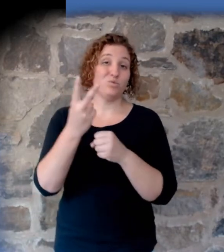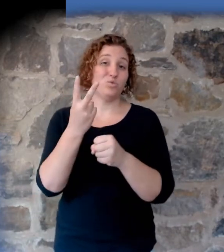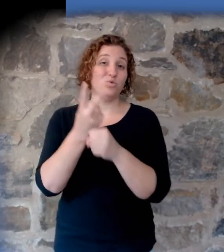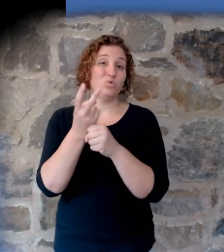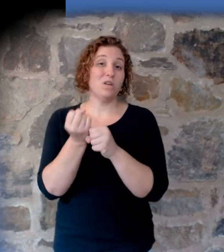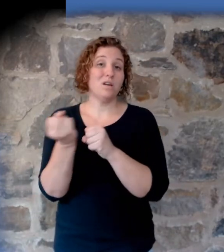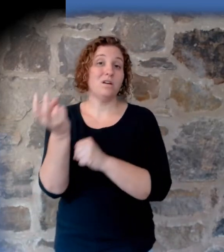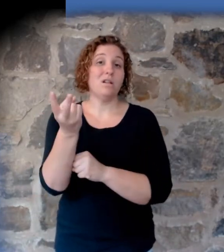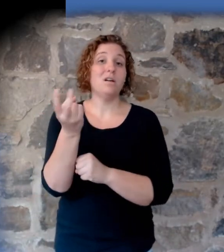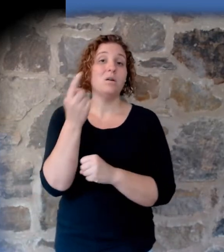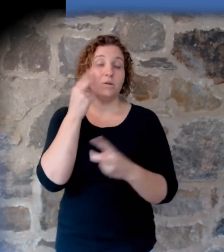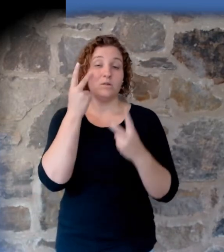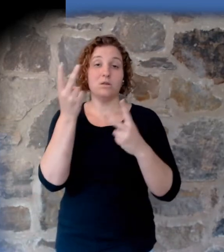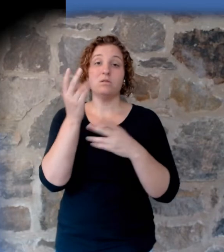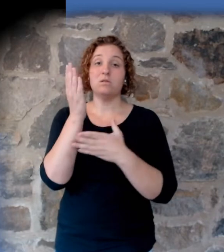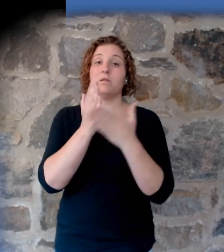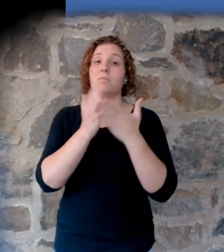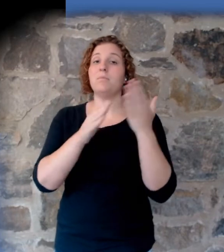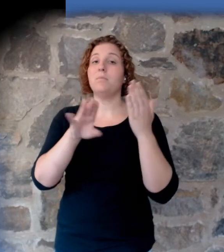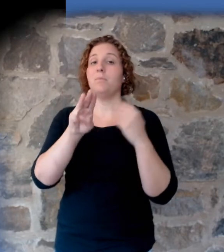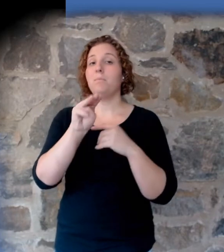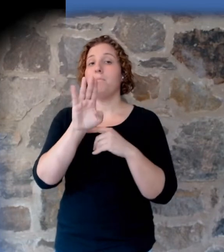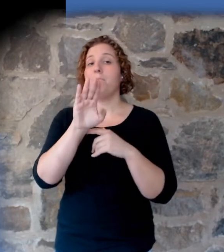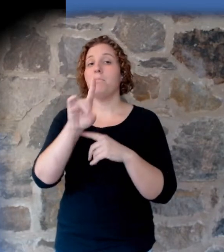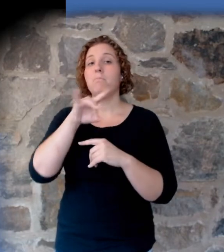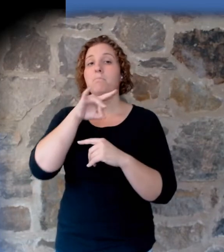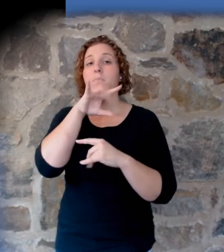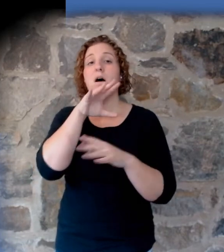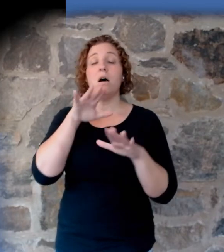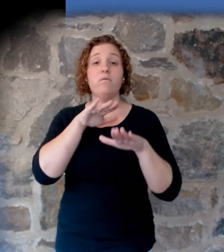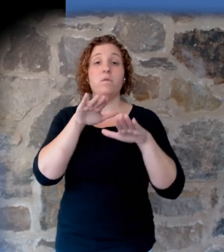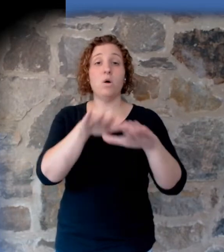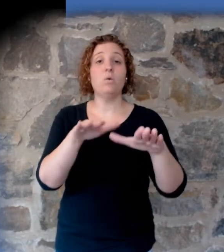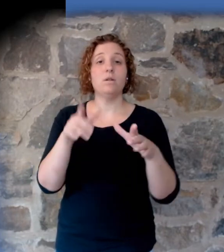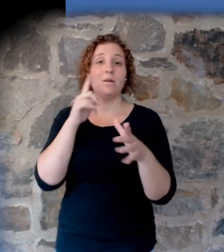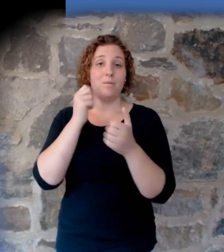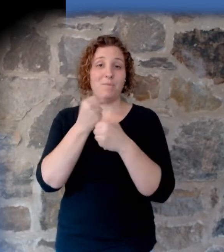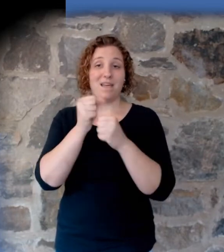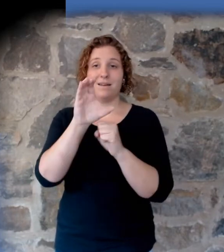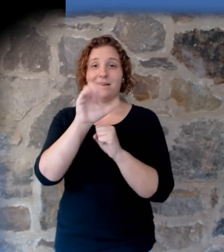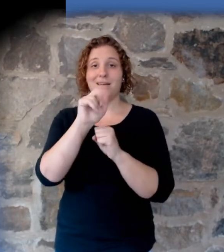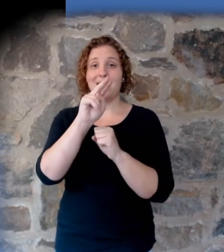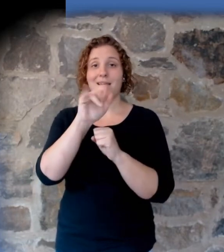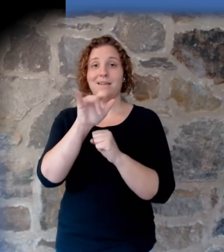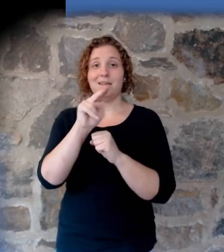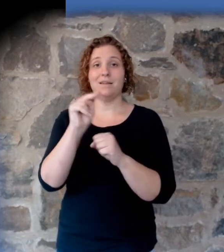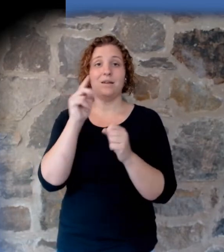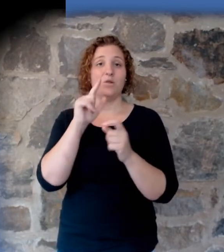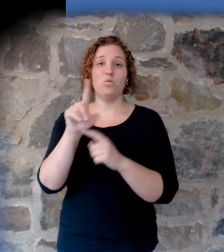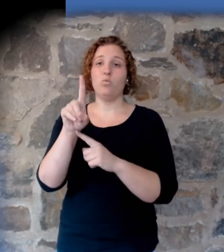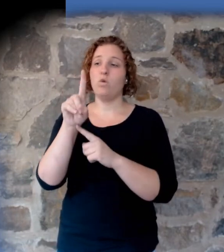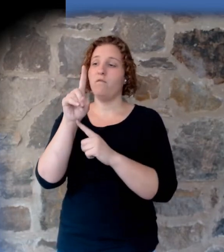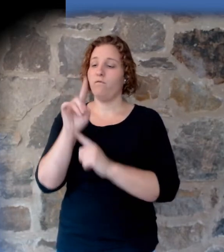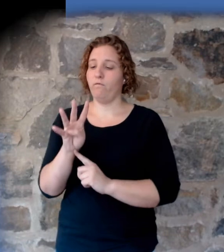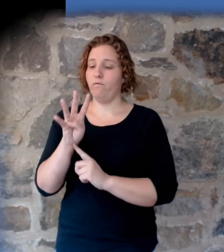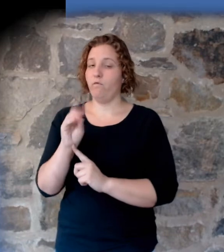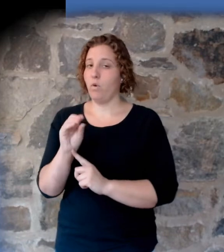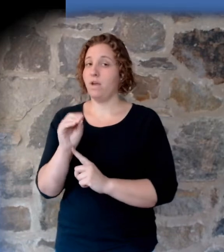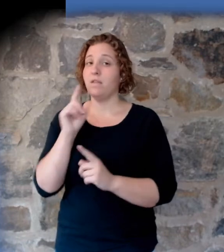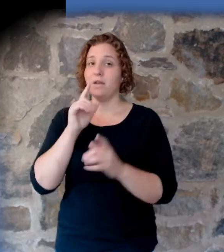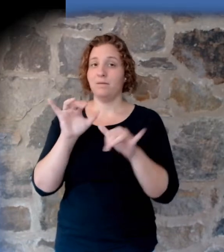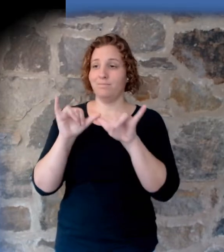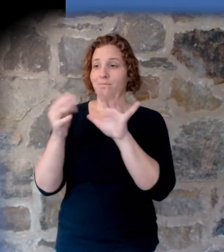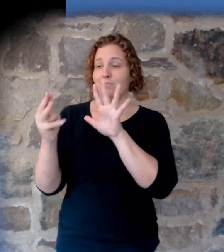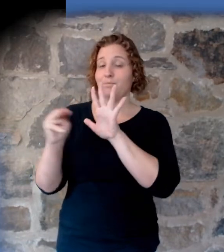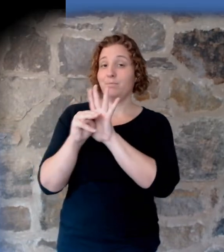flows that actually carved out a canyon that is essentially a 140th scale model of the Grand Canyon and it